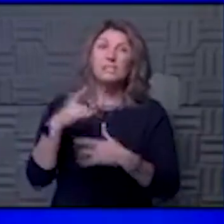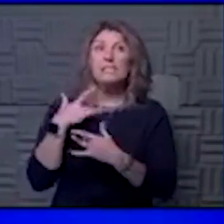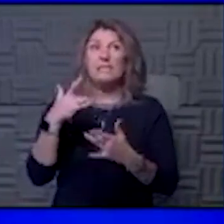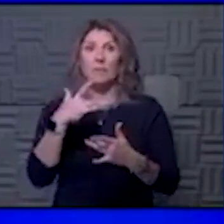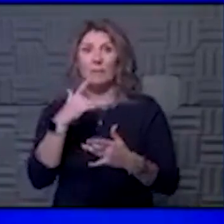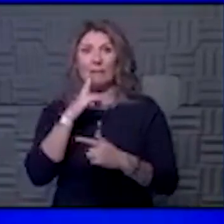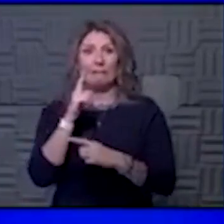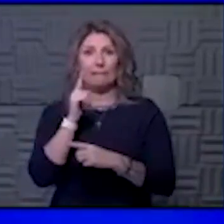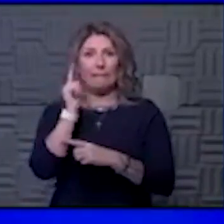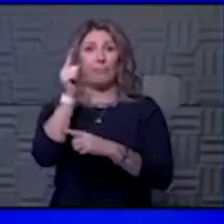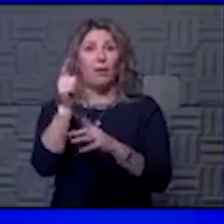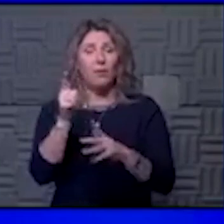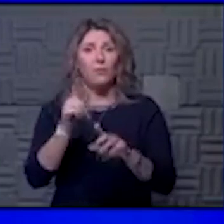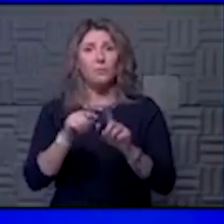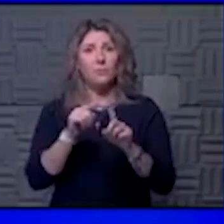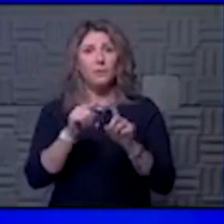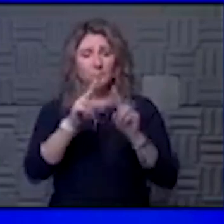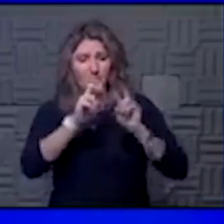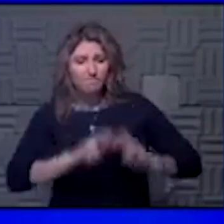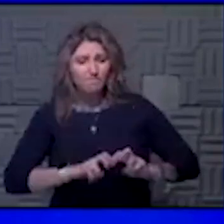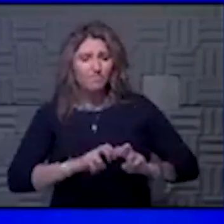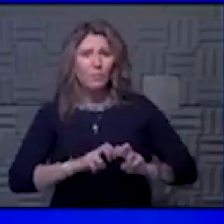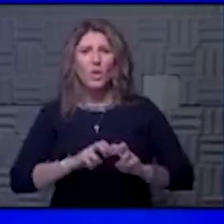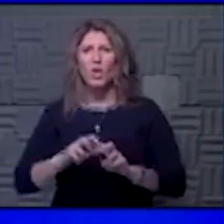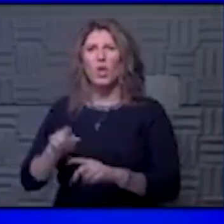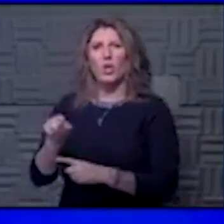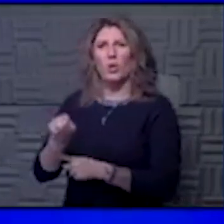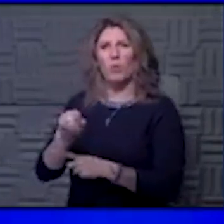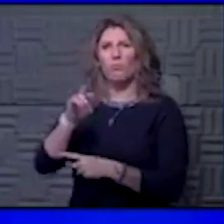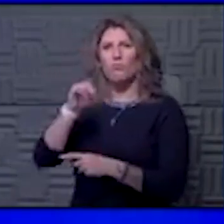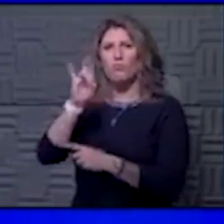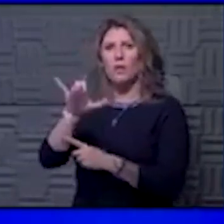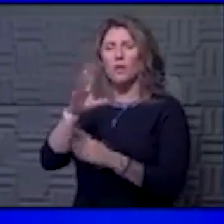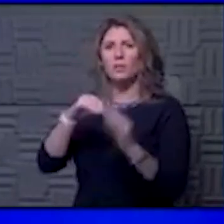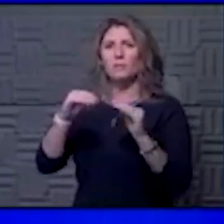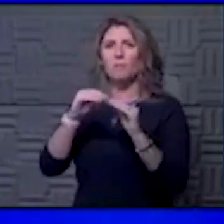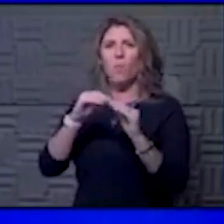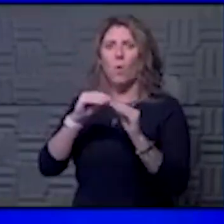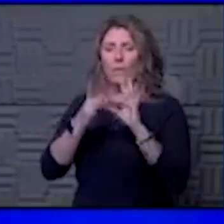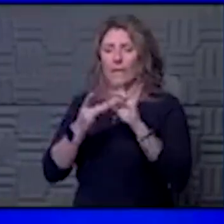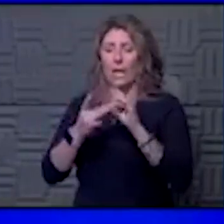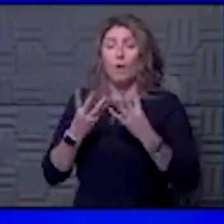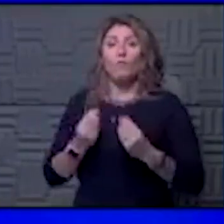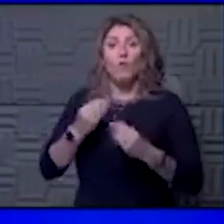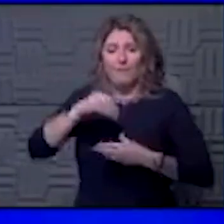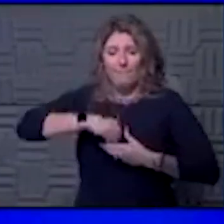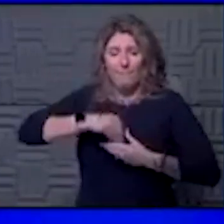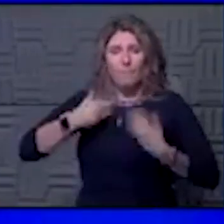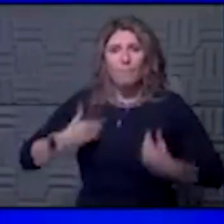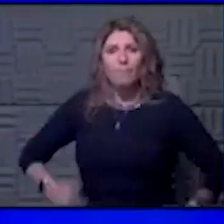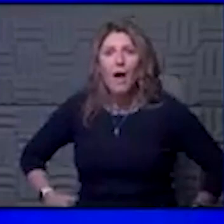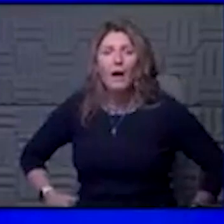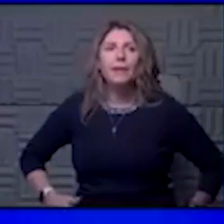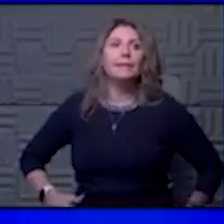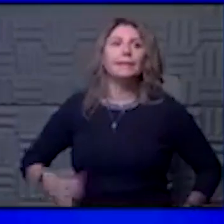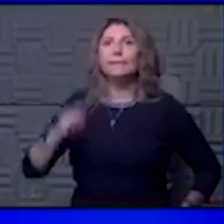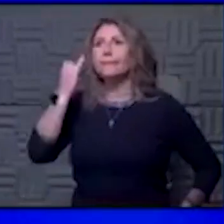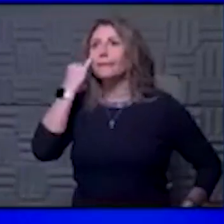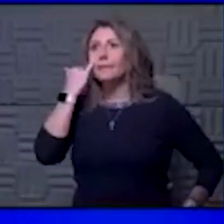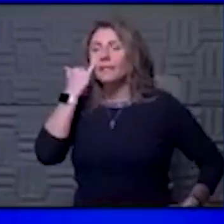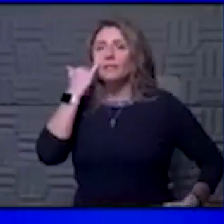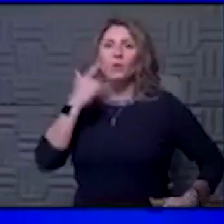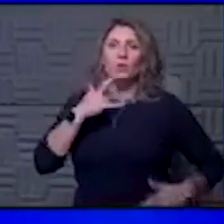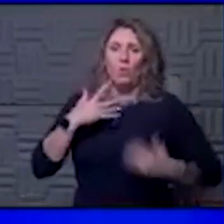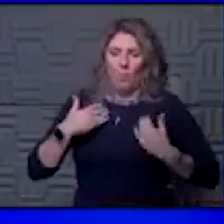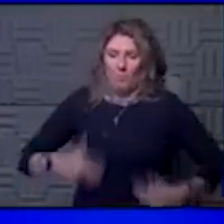So that is being looked at right now. The bradykinins are more about the fluids in your body, whether it's a leak of the fluids into